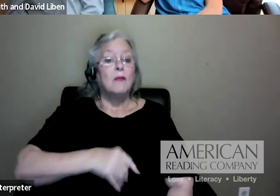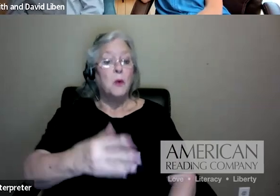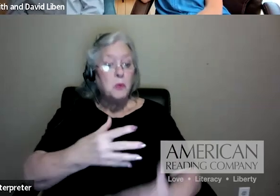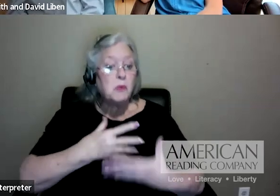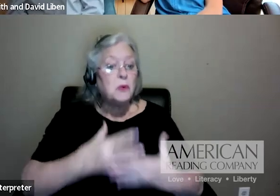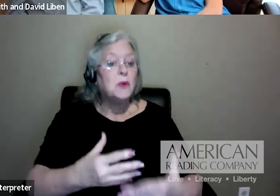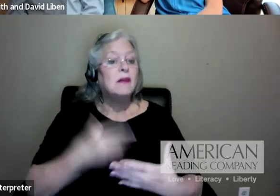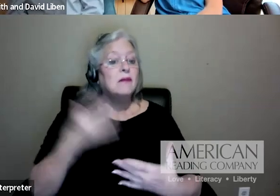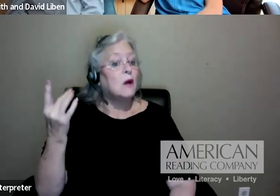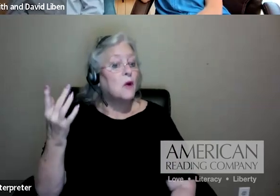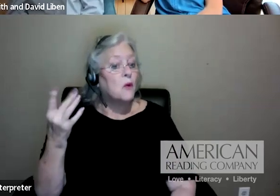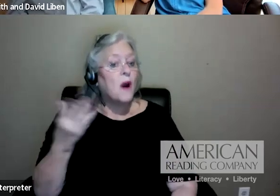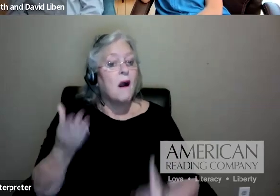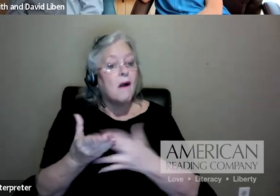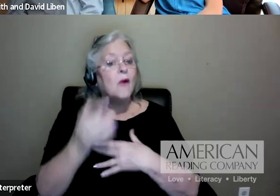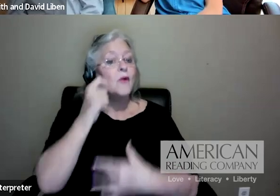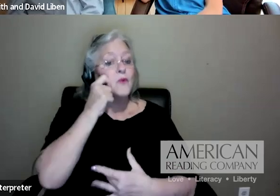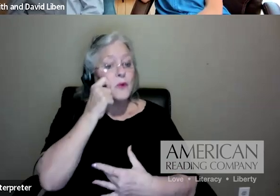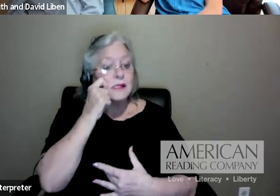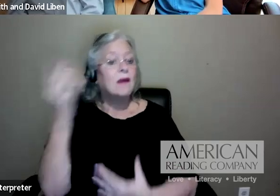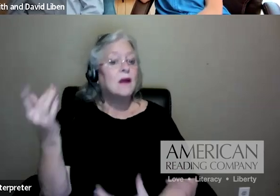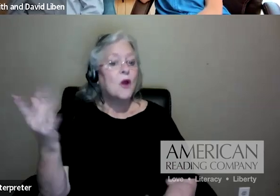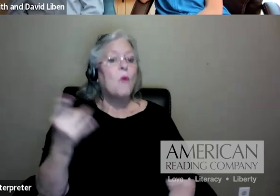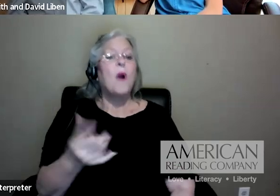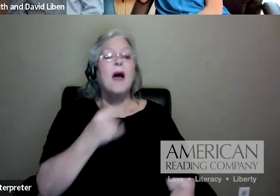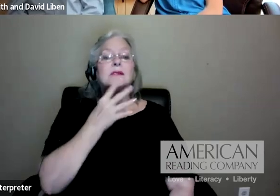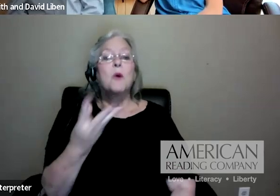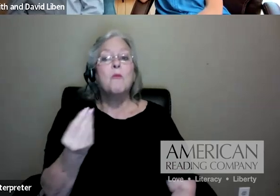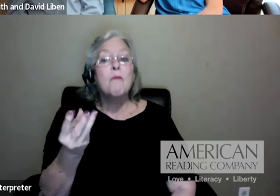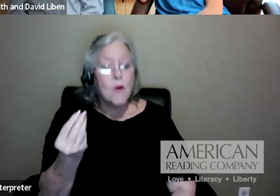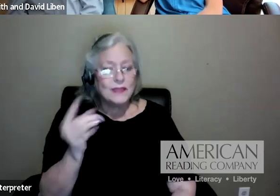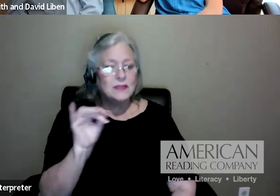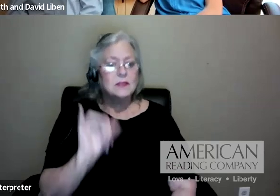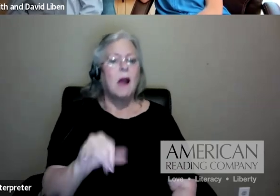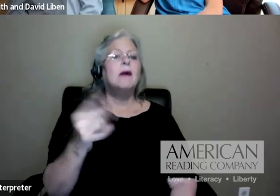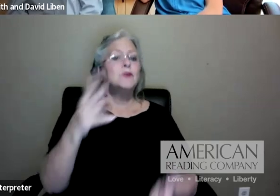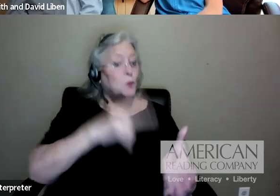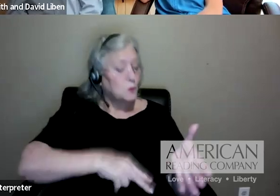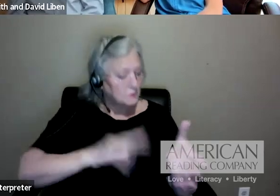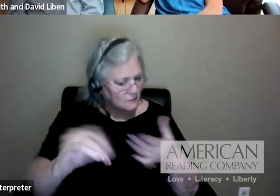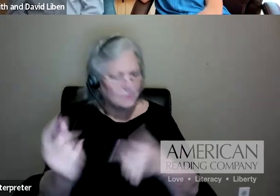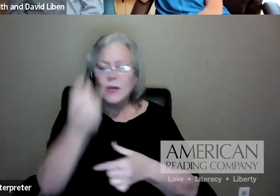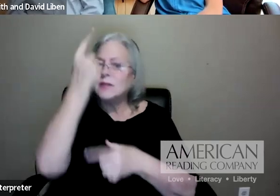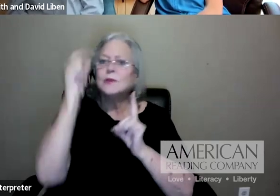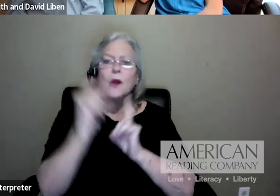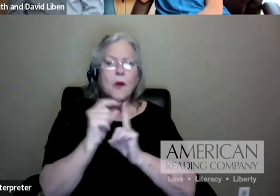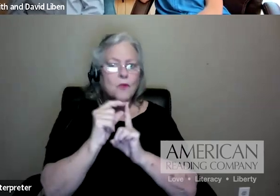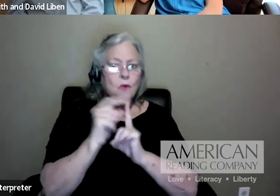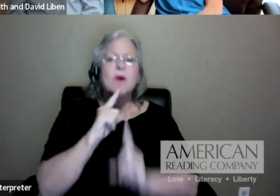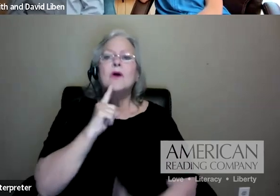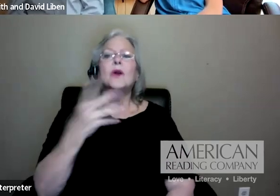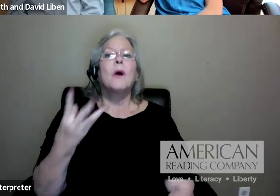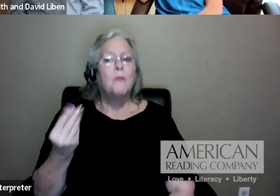because you understand that that's how amphibians breathe. And you understand that they live in a wet or moist type of environment. So